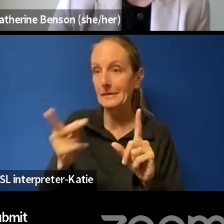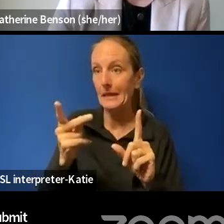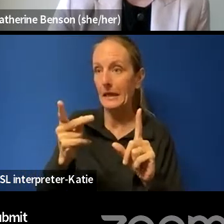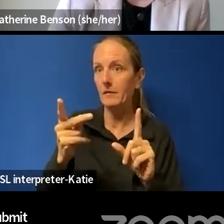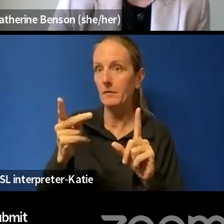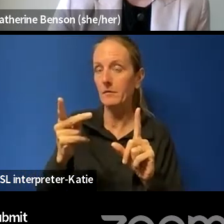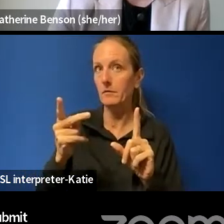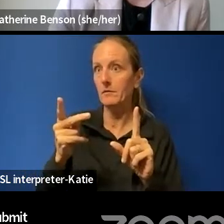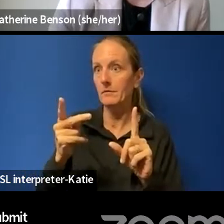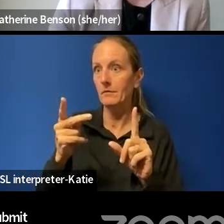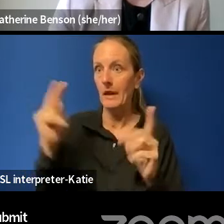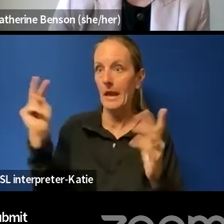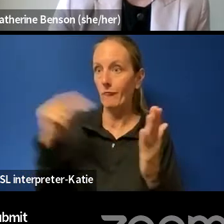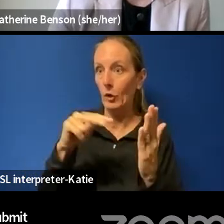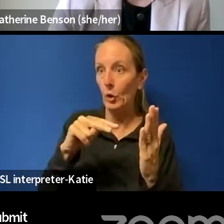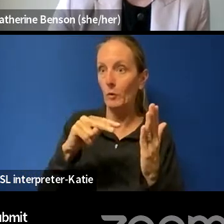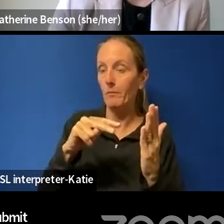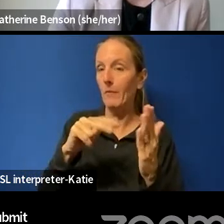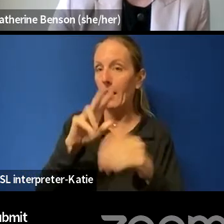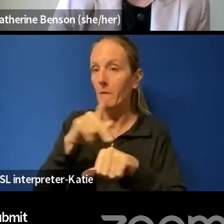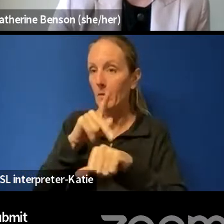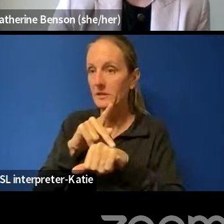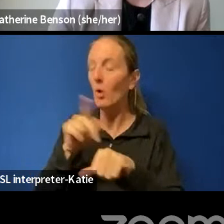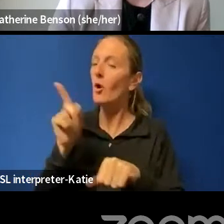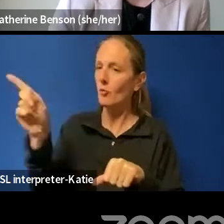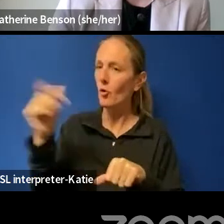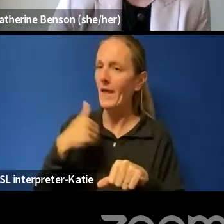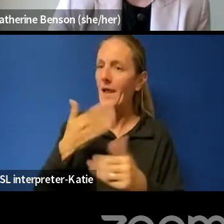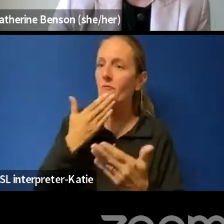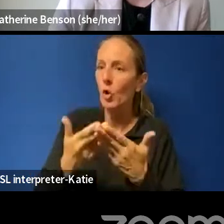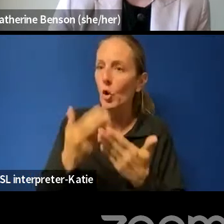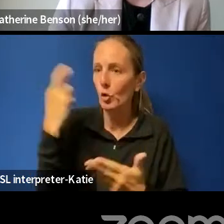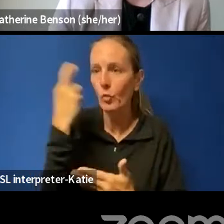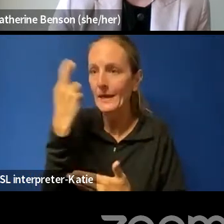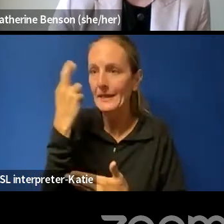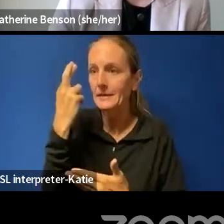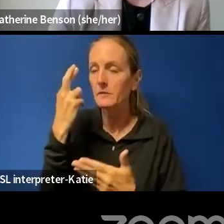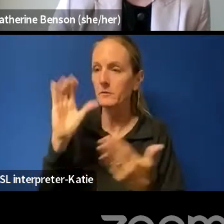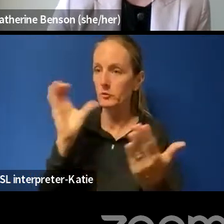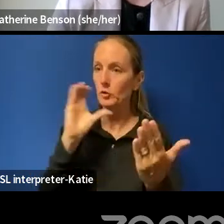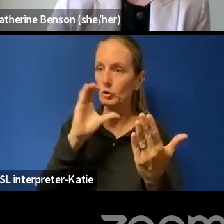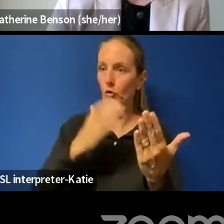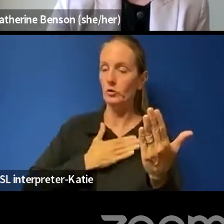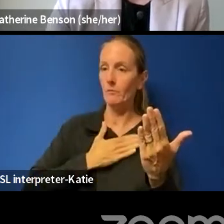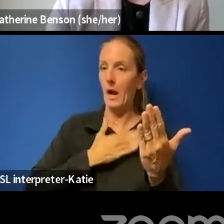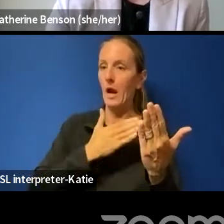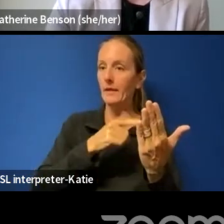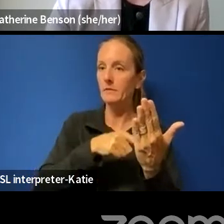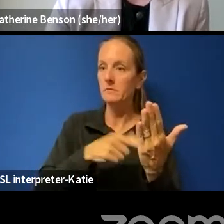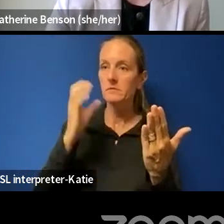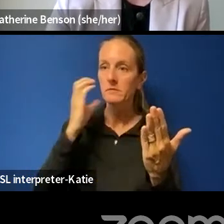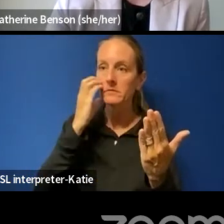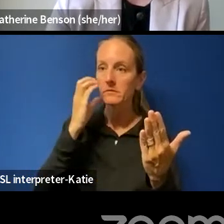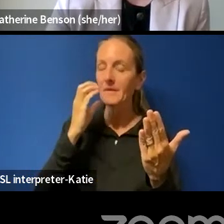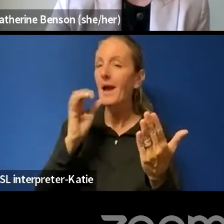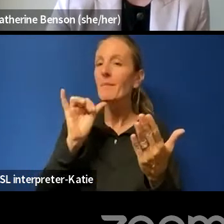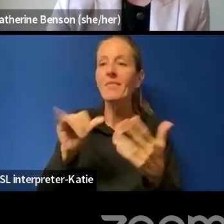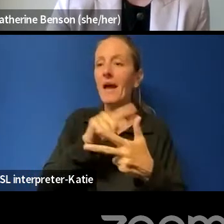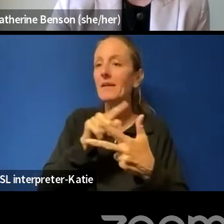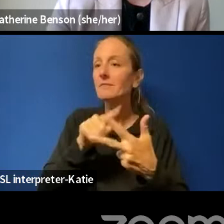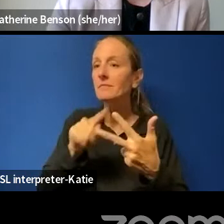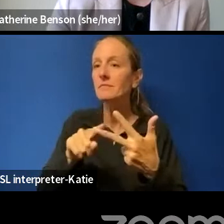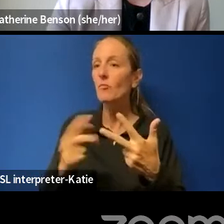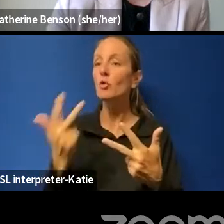And, and does this in person have a good reason to do so? And how are they considering your privacy? I think those are all, those are questions that apply